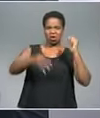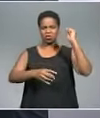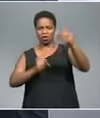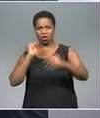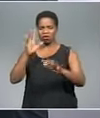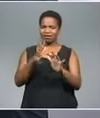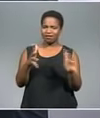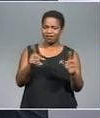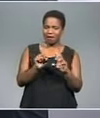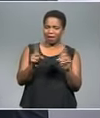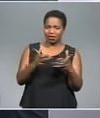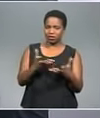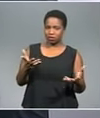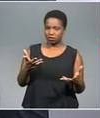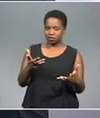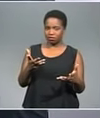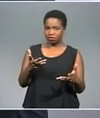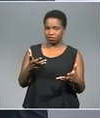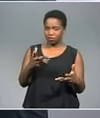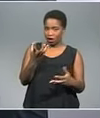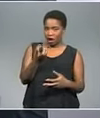points to make about this Brexit deal.